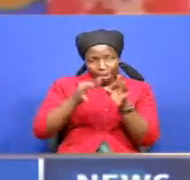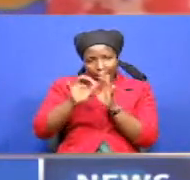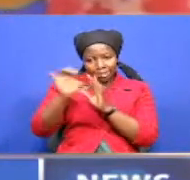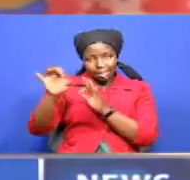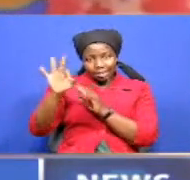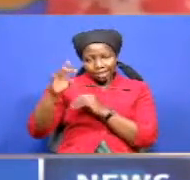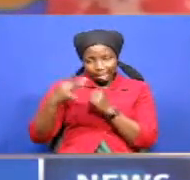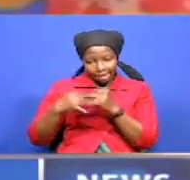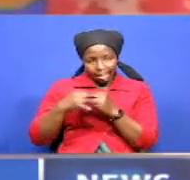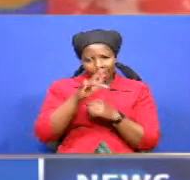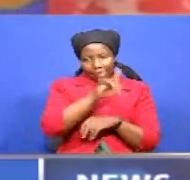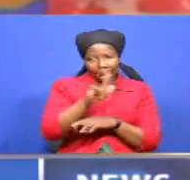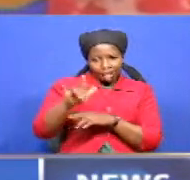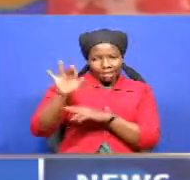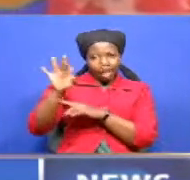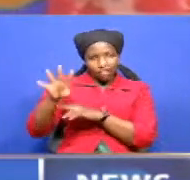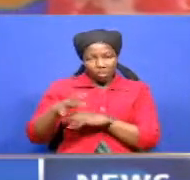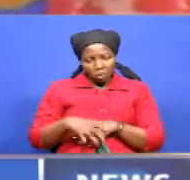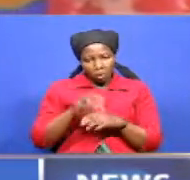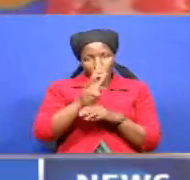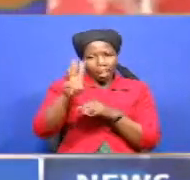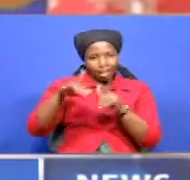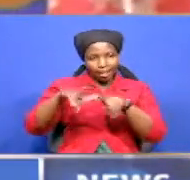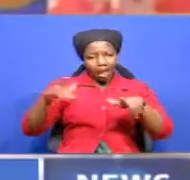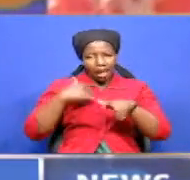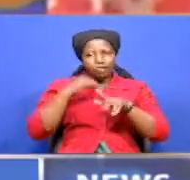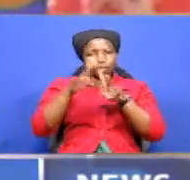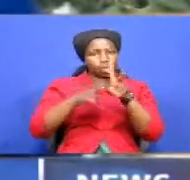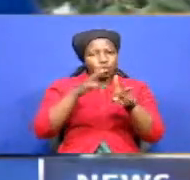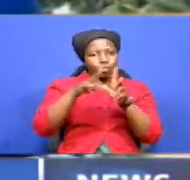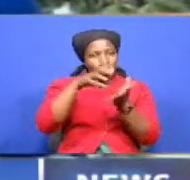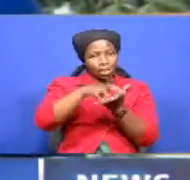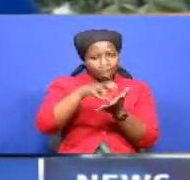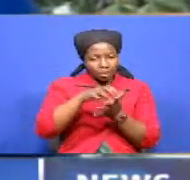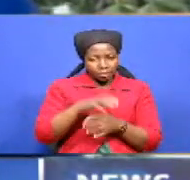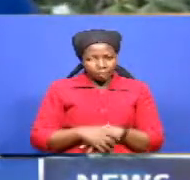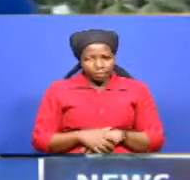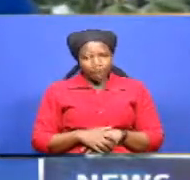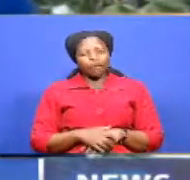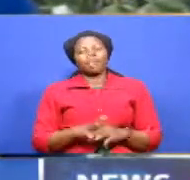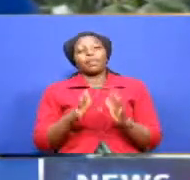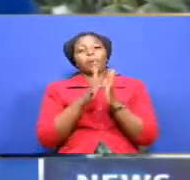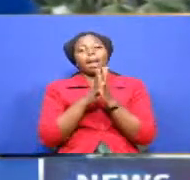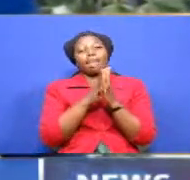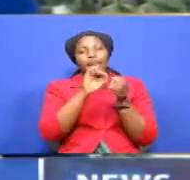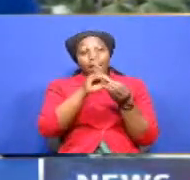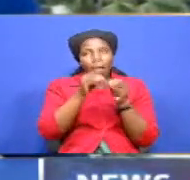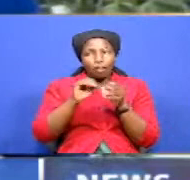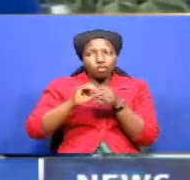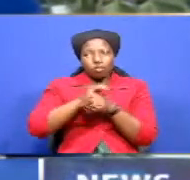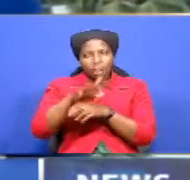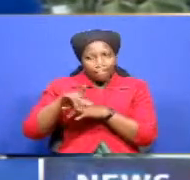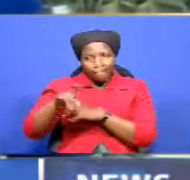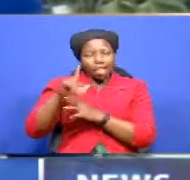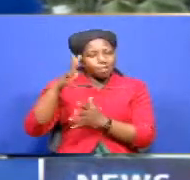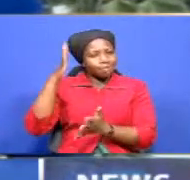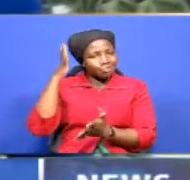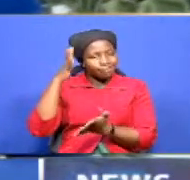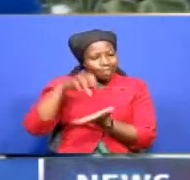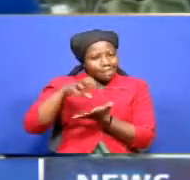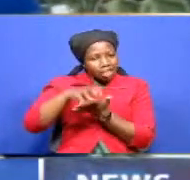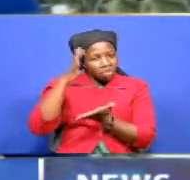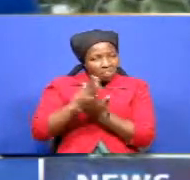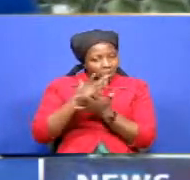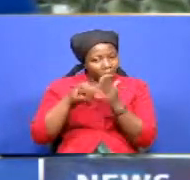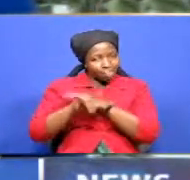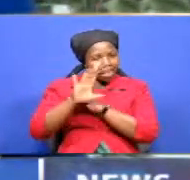Langata 34, while Westlands has 22 cases. With the number of confirmed coronavirus cases in the country almost